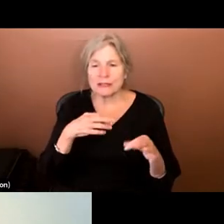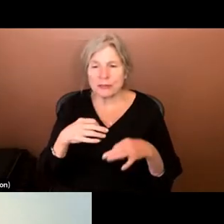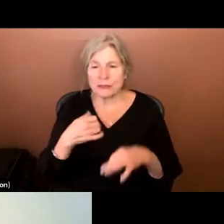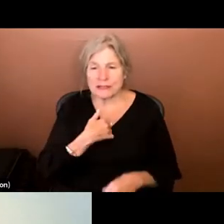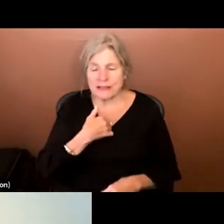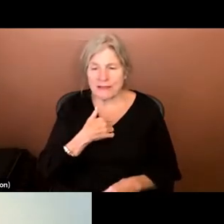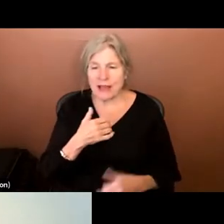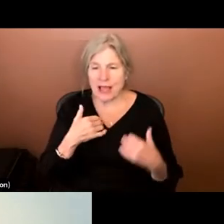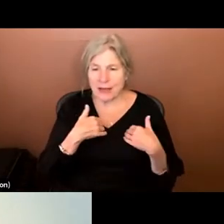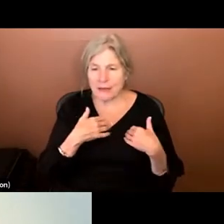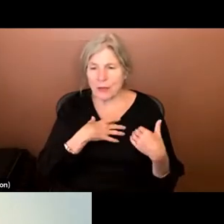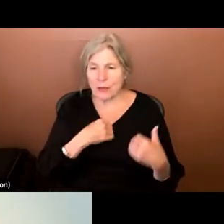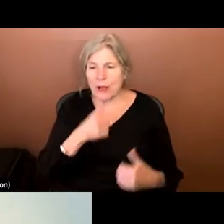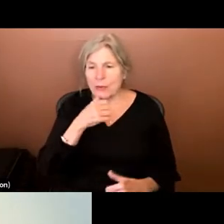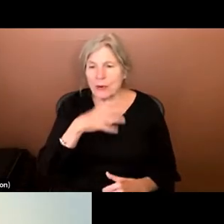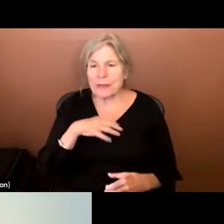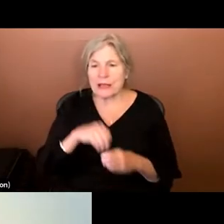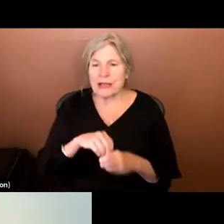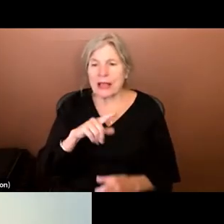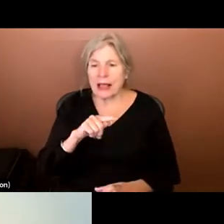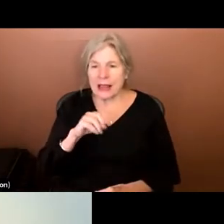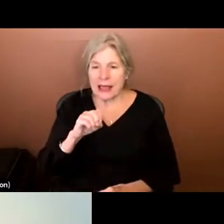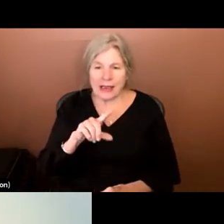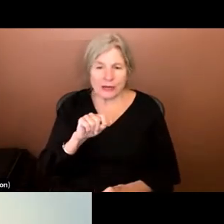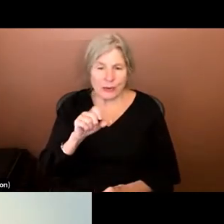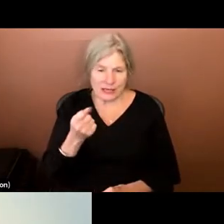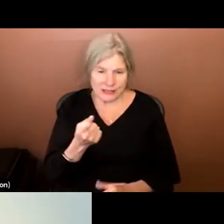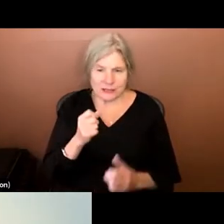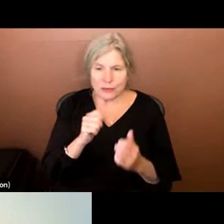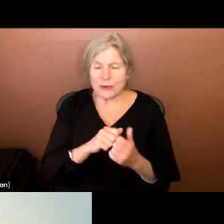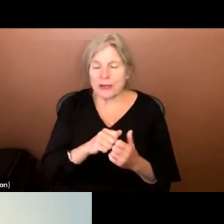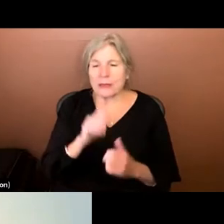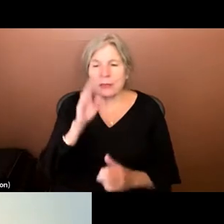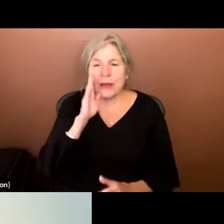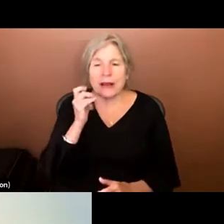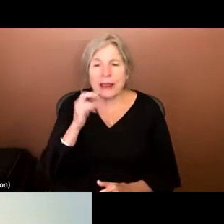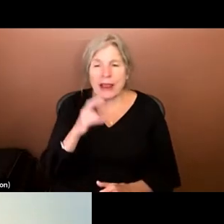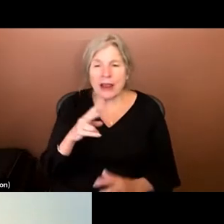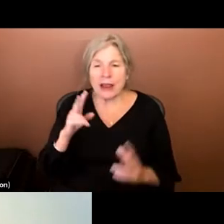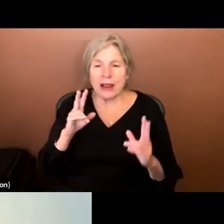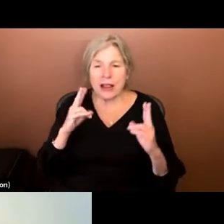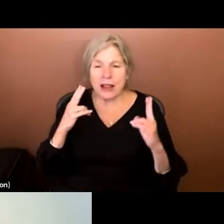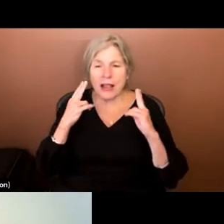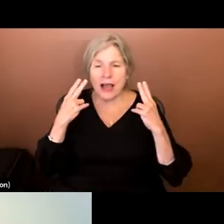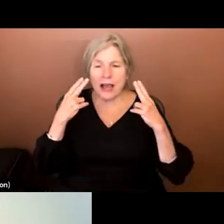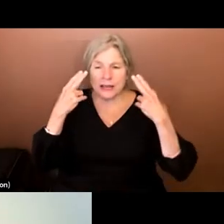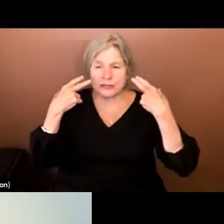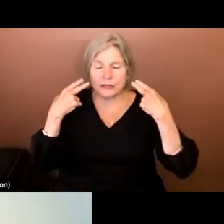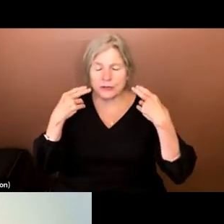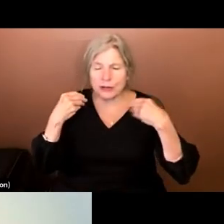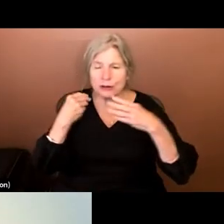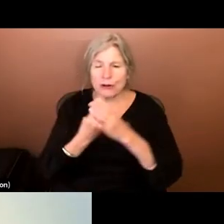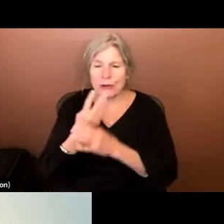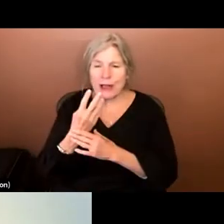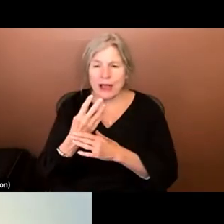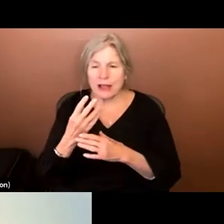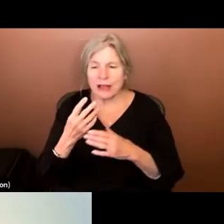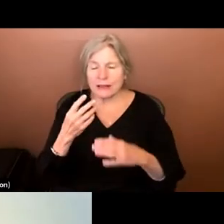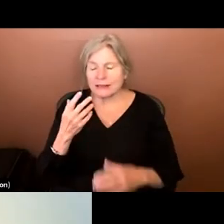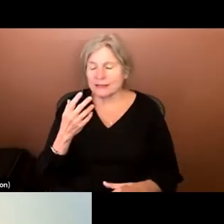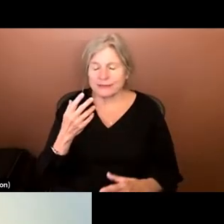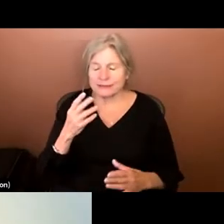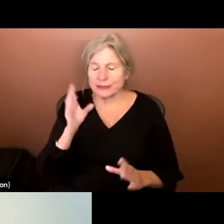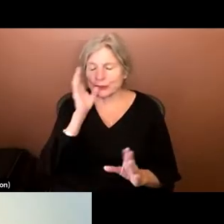I'm a white woman in my late 20s with brown hair cut into a sort of a grown-out quarantine mullet.